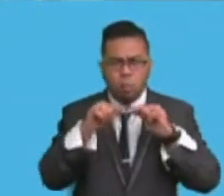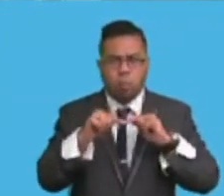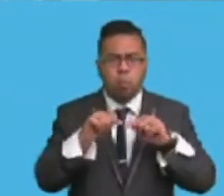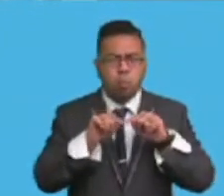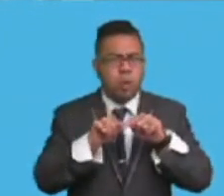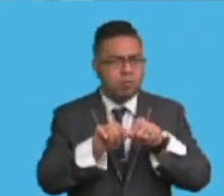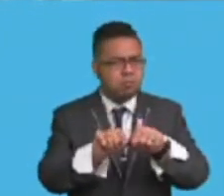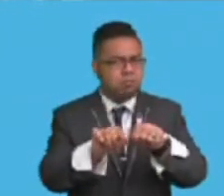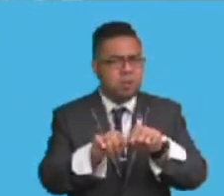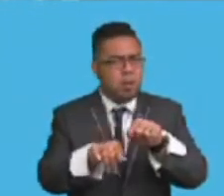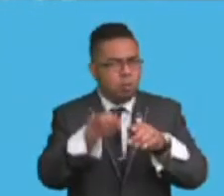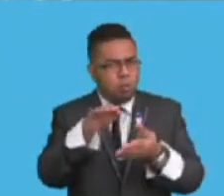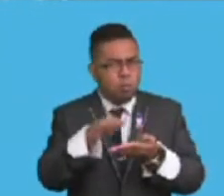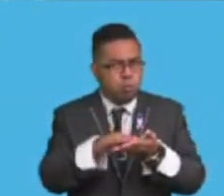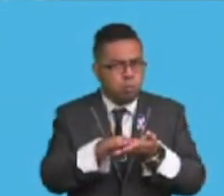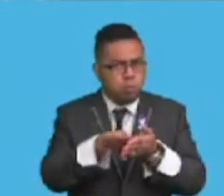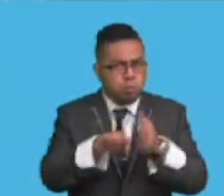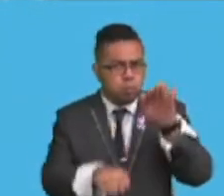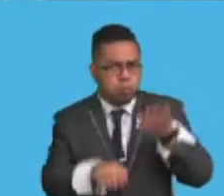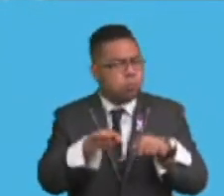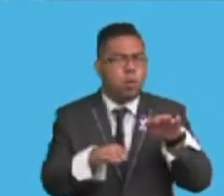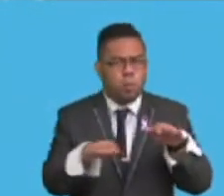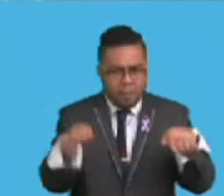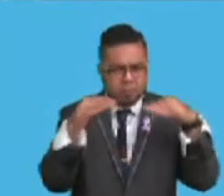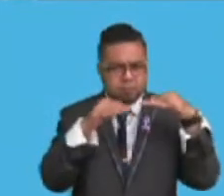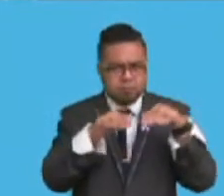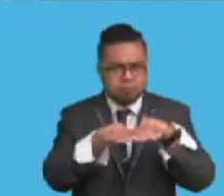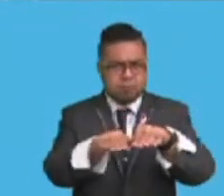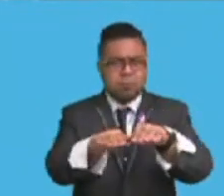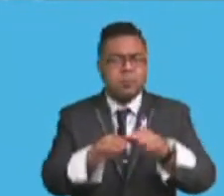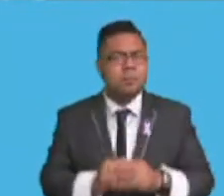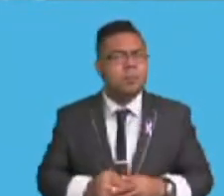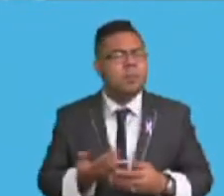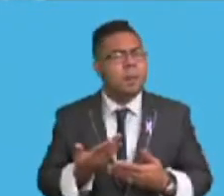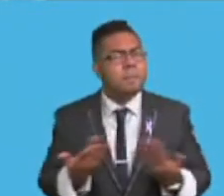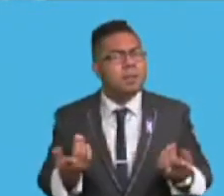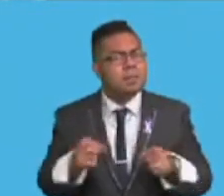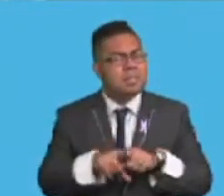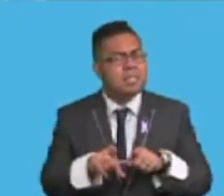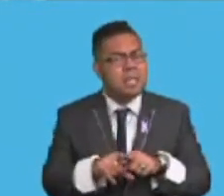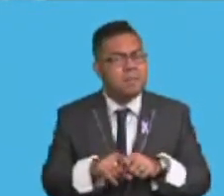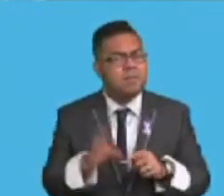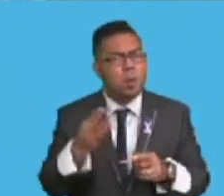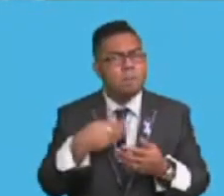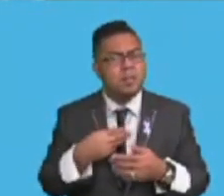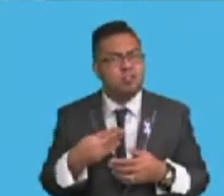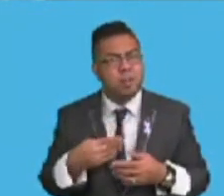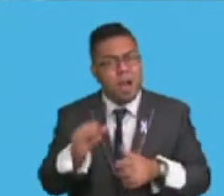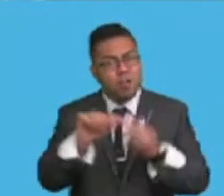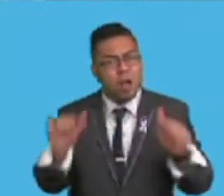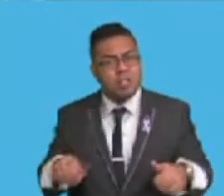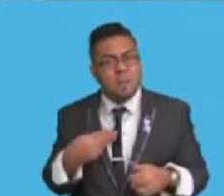Waterways now is liaising with, Ministry of Agriculture, Ministry of Lands, to ensure that we